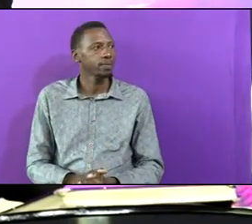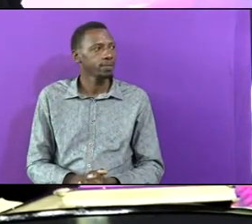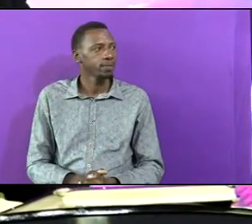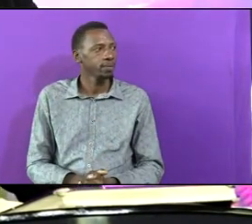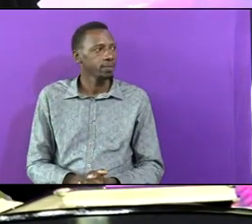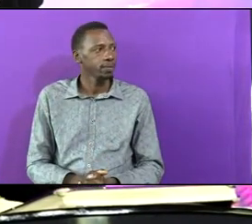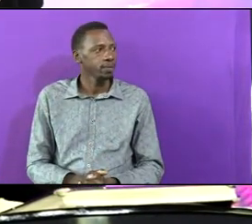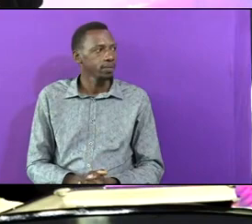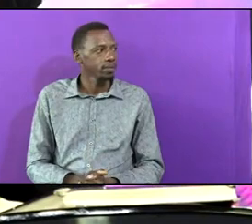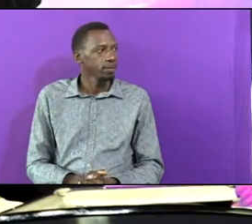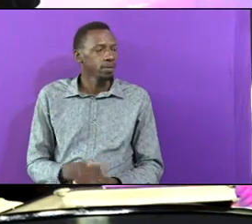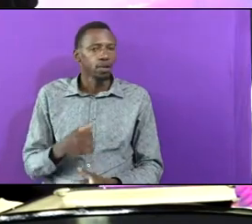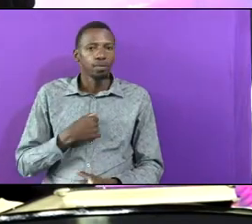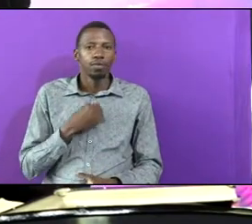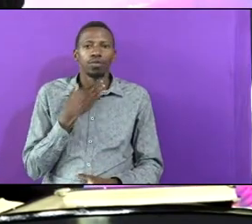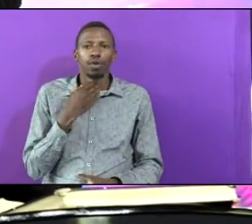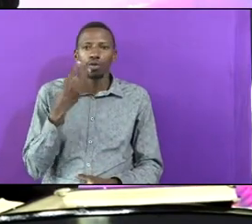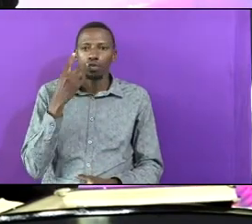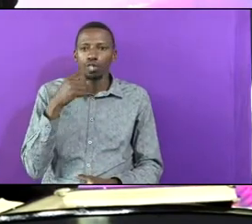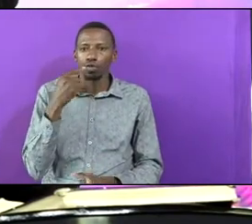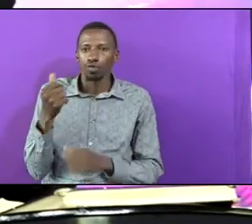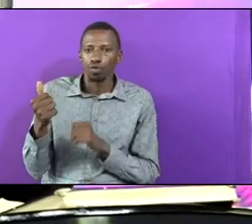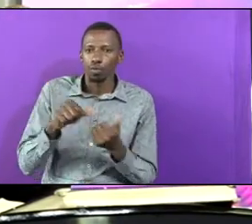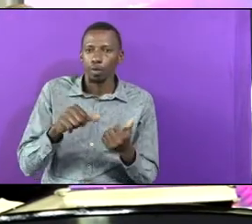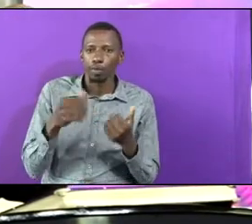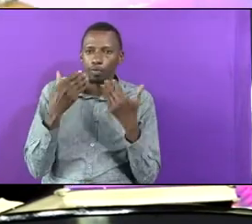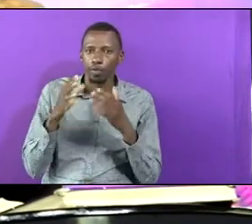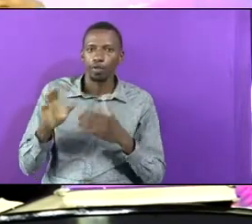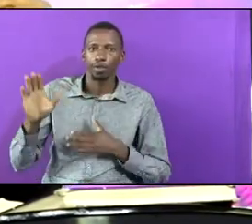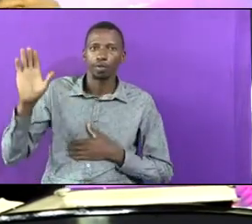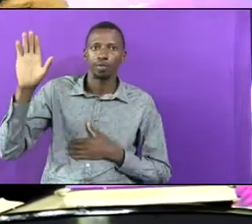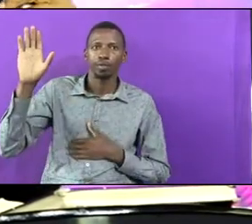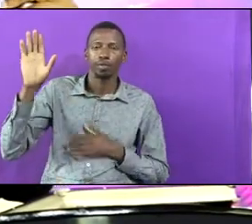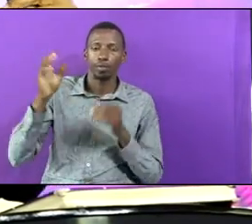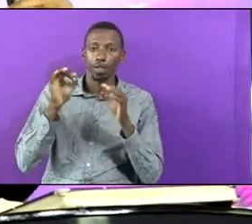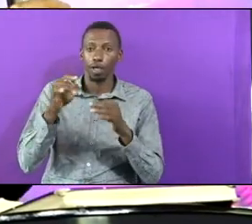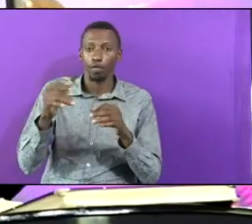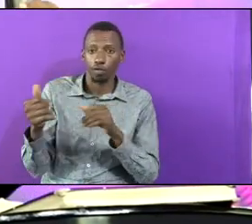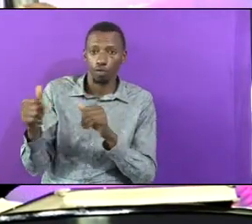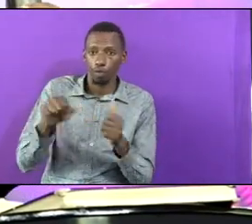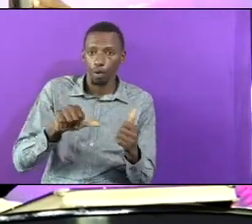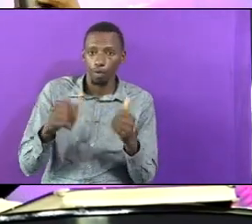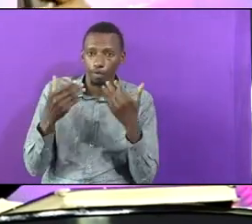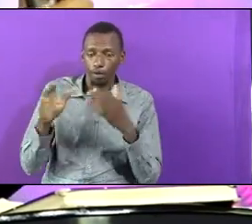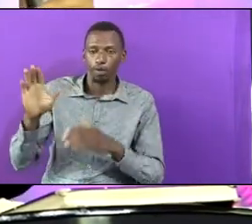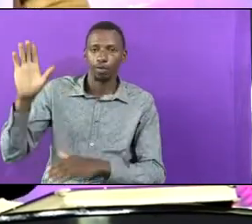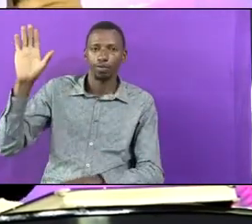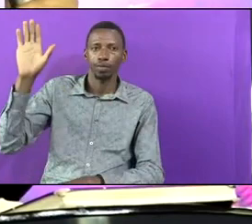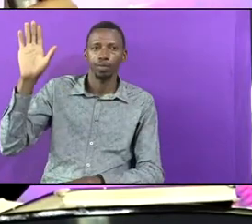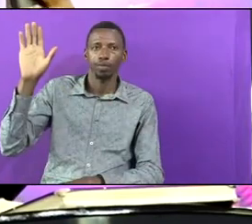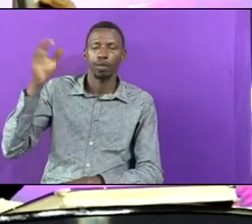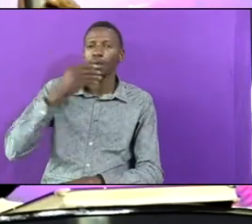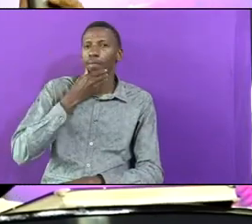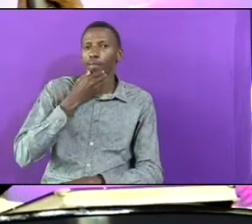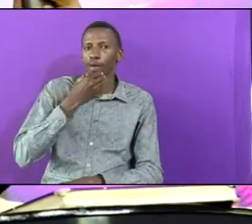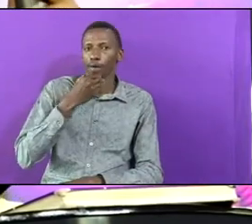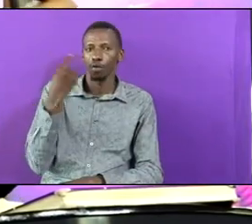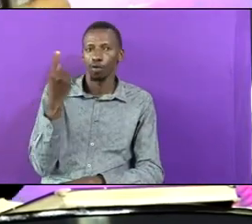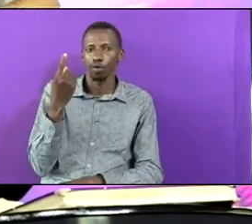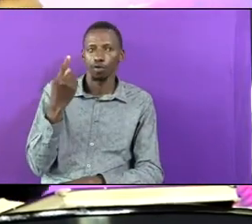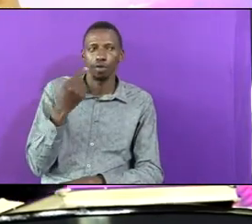Can Can I See Those Who Are Baptized First In The Congregation If You Are Baptized Carry Your Hands For The Men